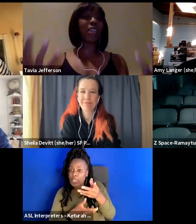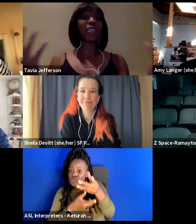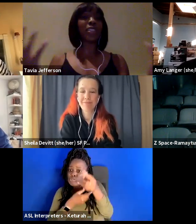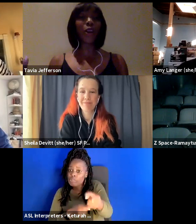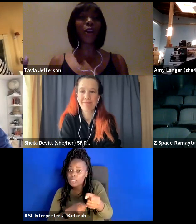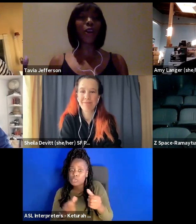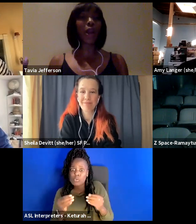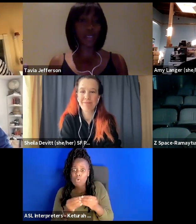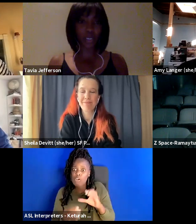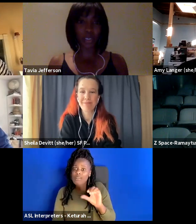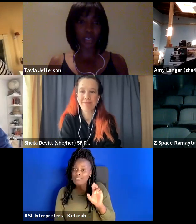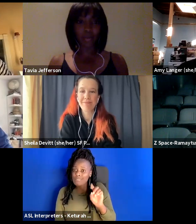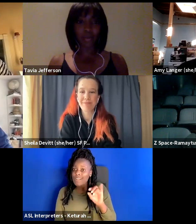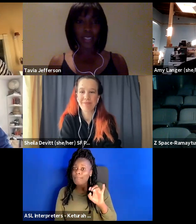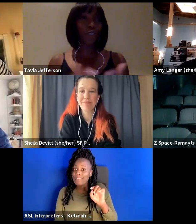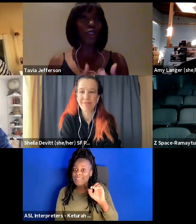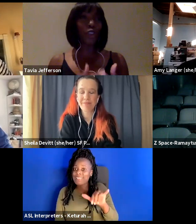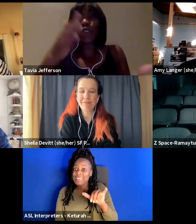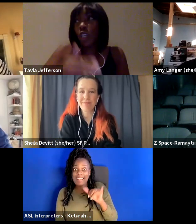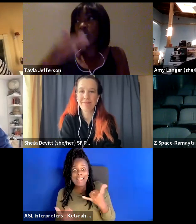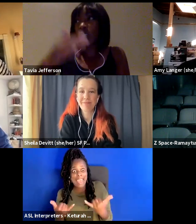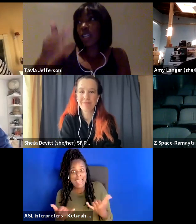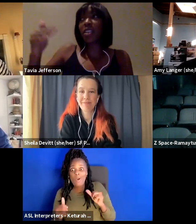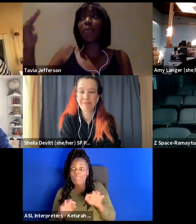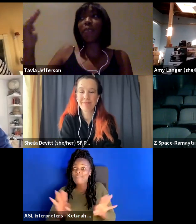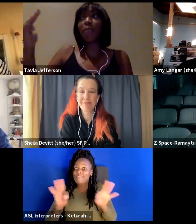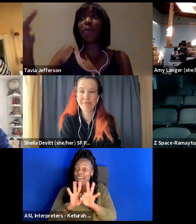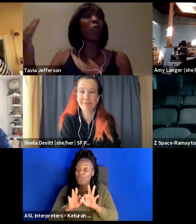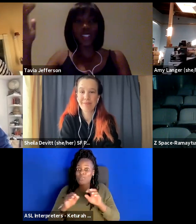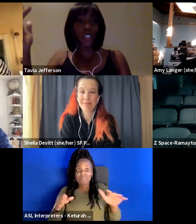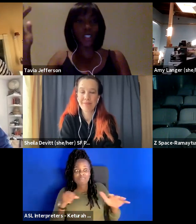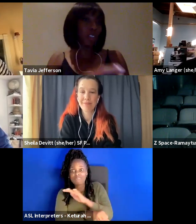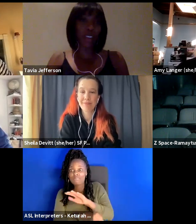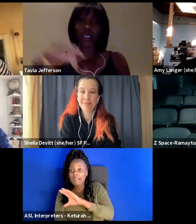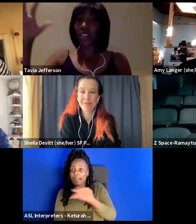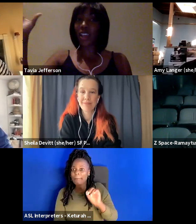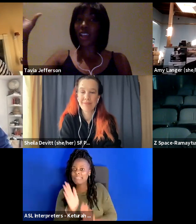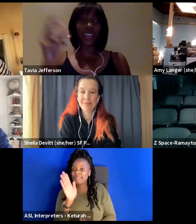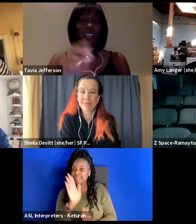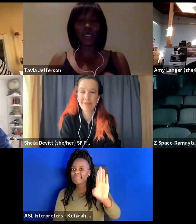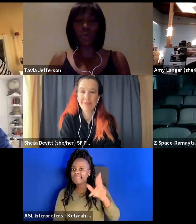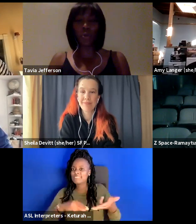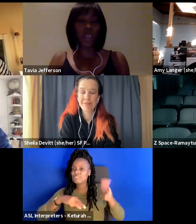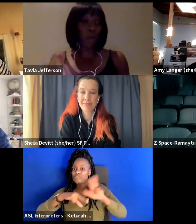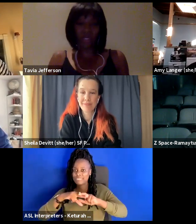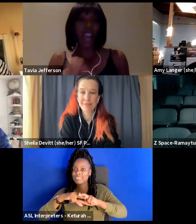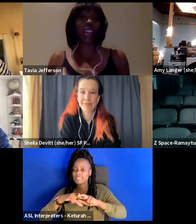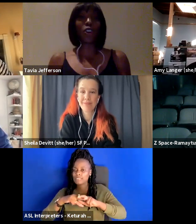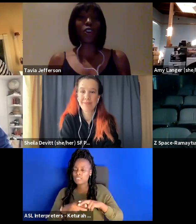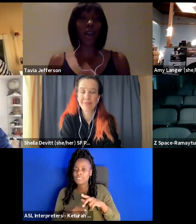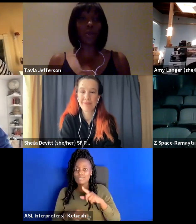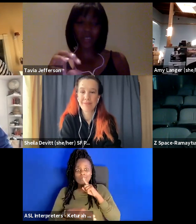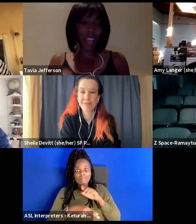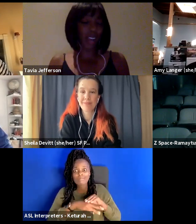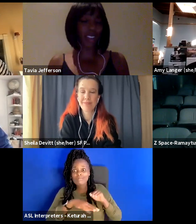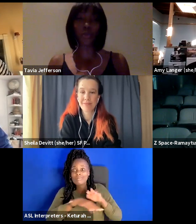and then the value of the entire company is increased and so it's just i don't think that people recognize that it's a trickle effect and we but